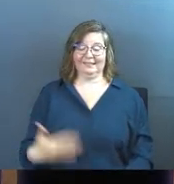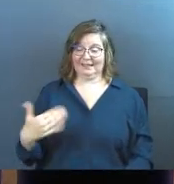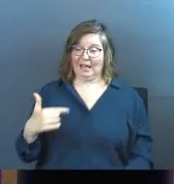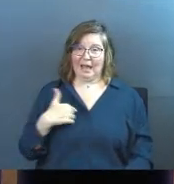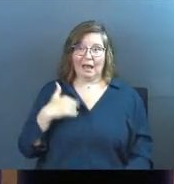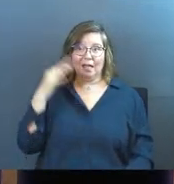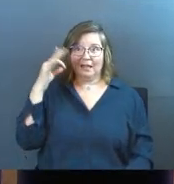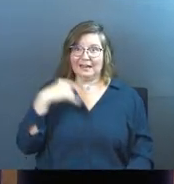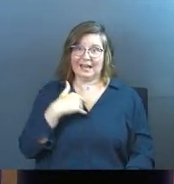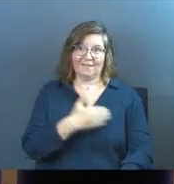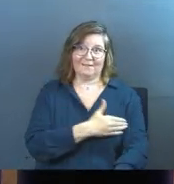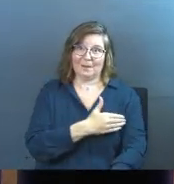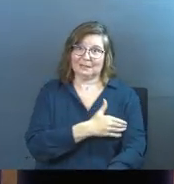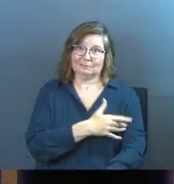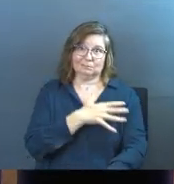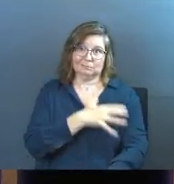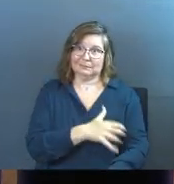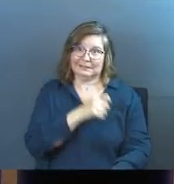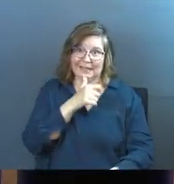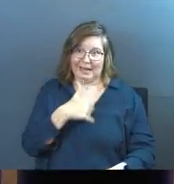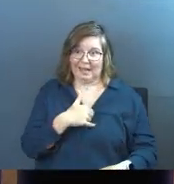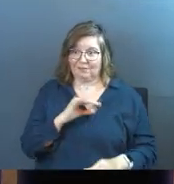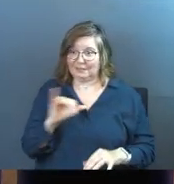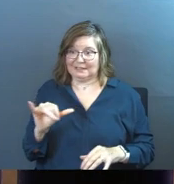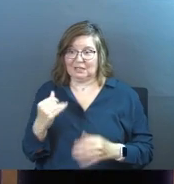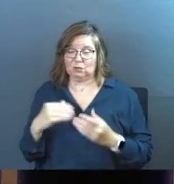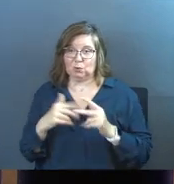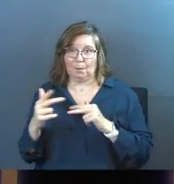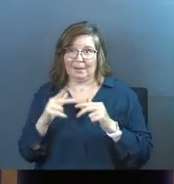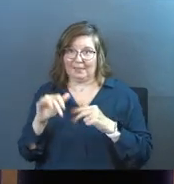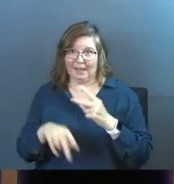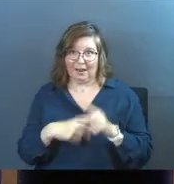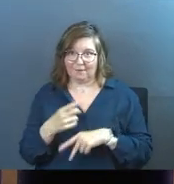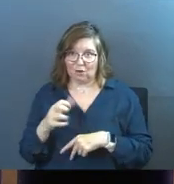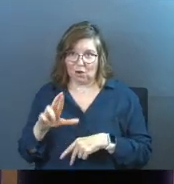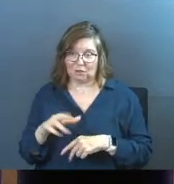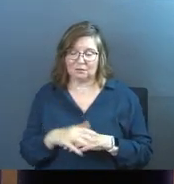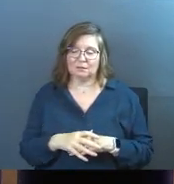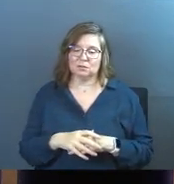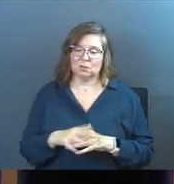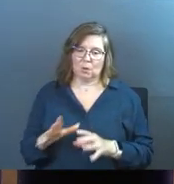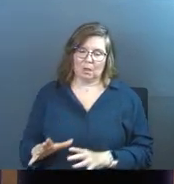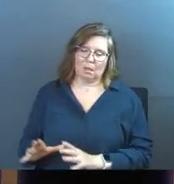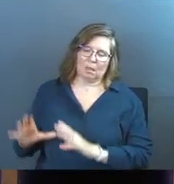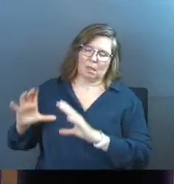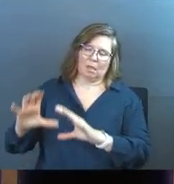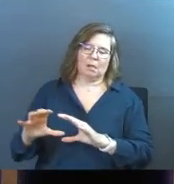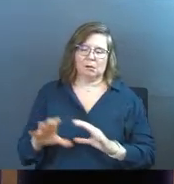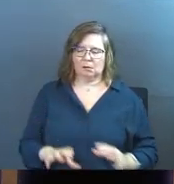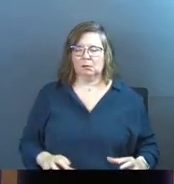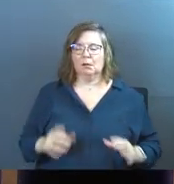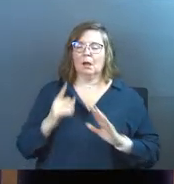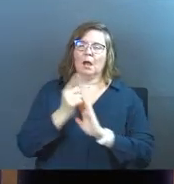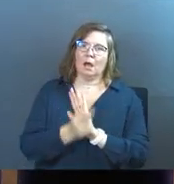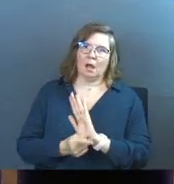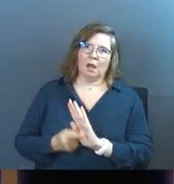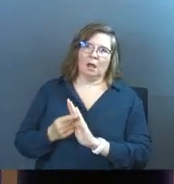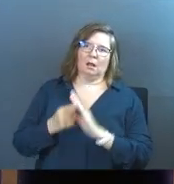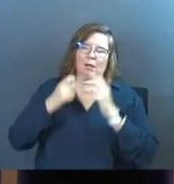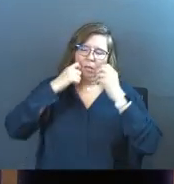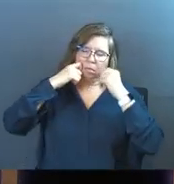And I did not have the muscle tone, nor do I today to build such an altar. And so I spent hours out there just